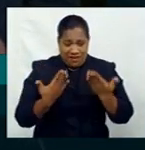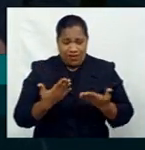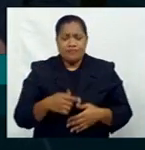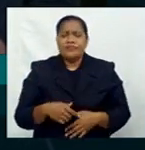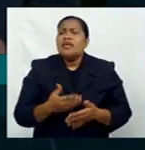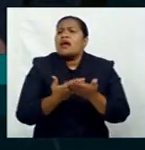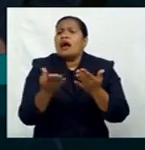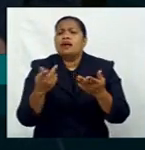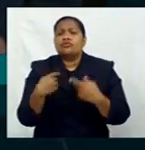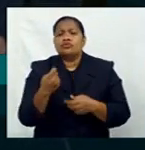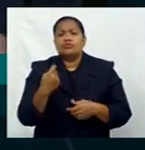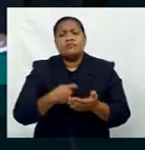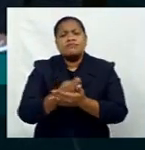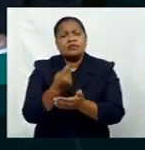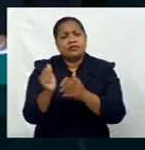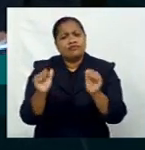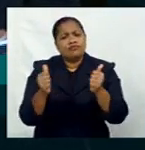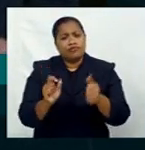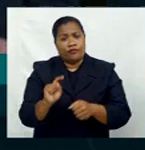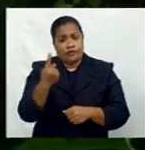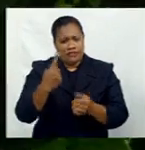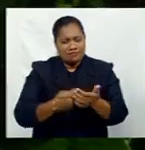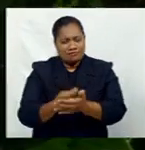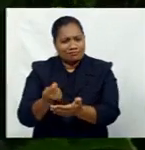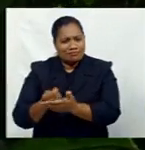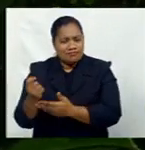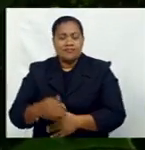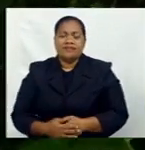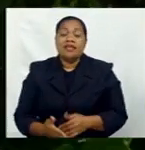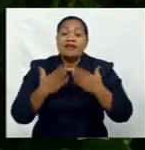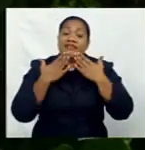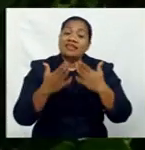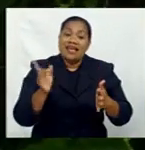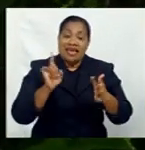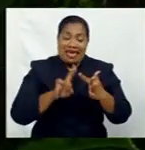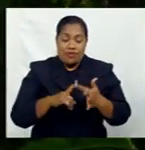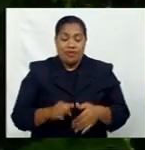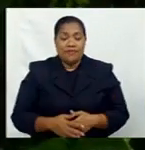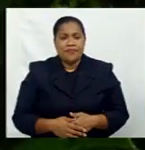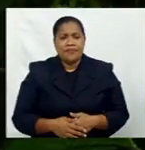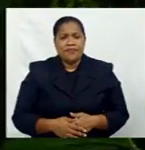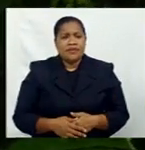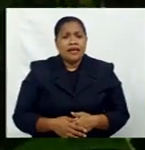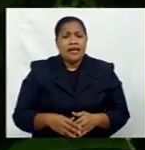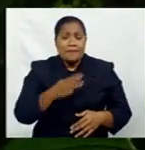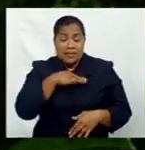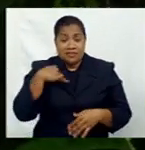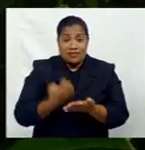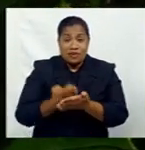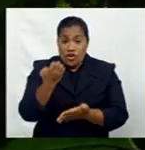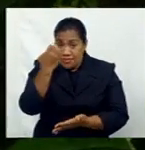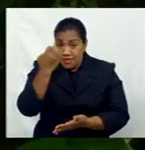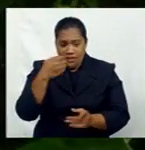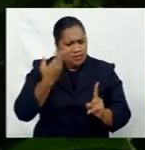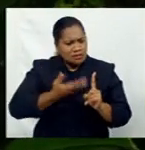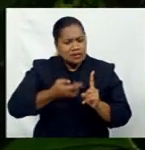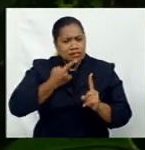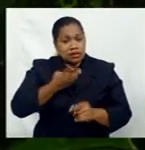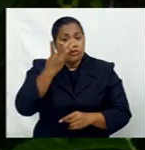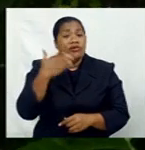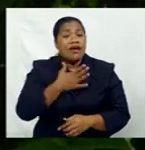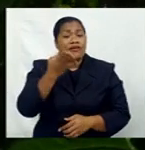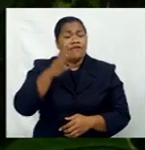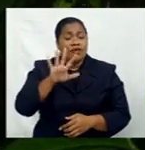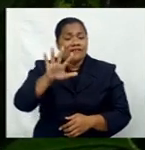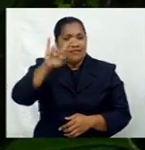of payments be complete? Vinaka Edwin, the Minister for Economy Aya Seyed Kayyum says that 345